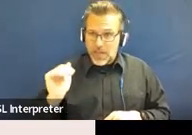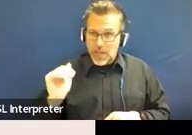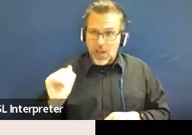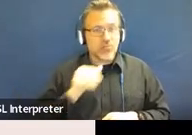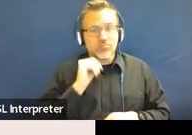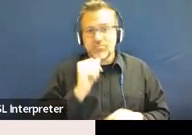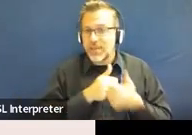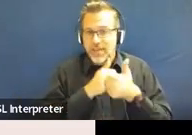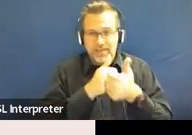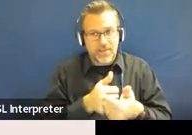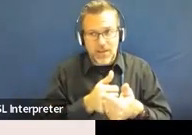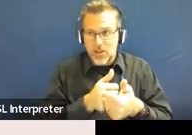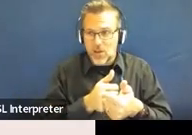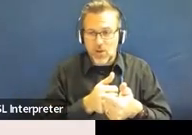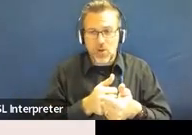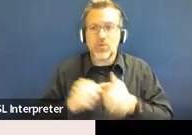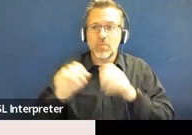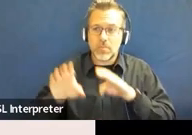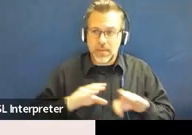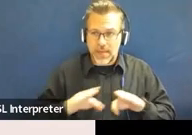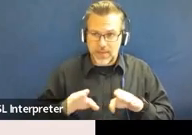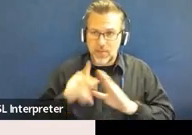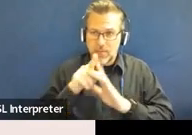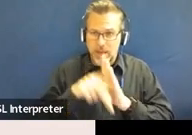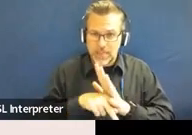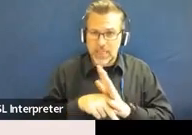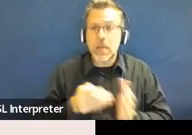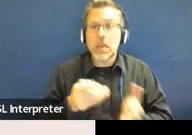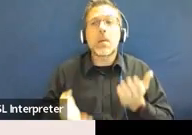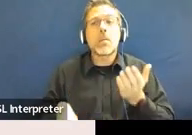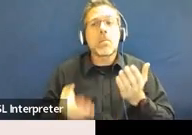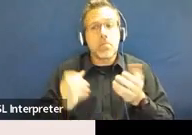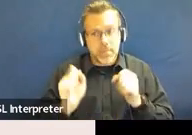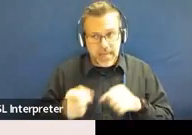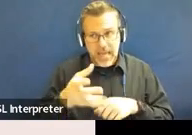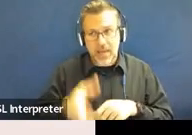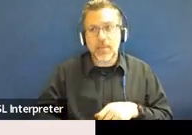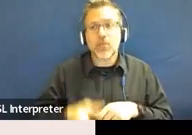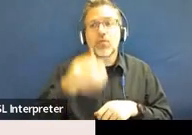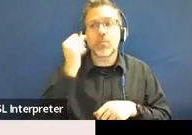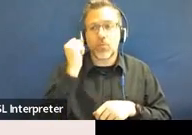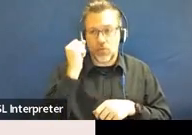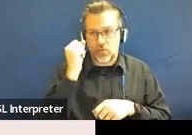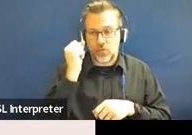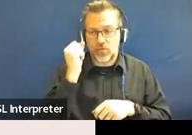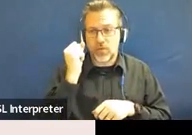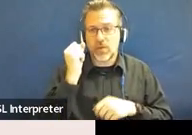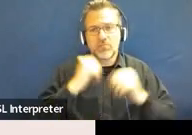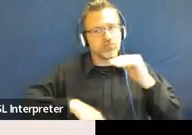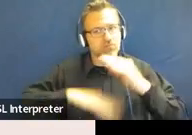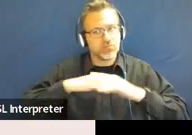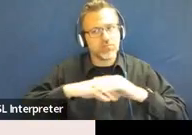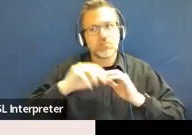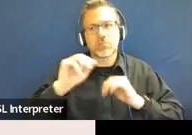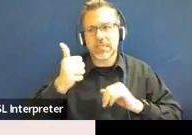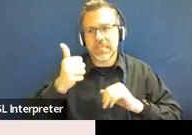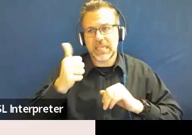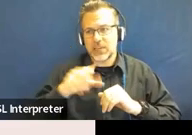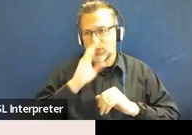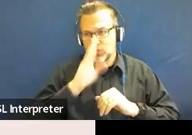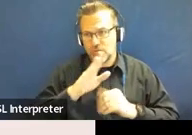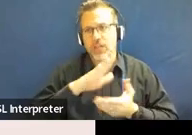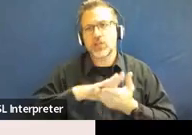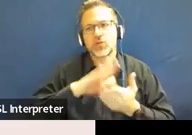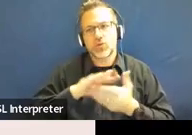of conduct may be removed from their current placement for not more than 10 consecutive school days to an